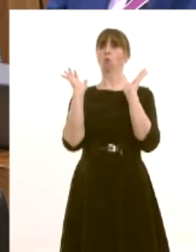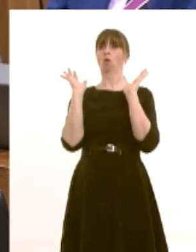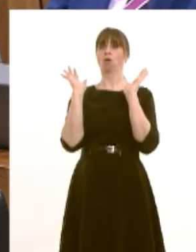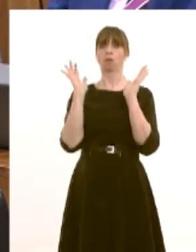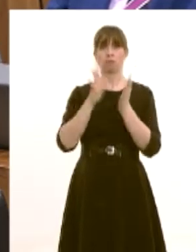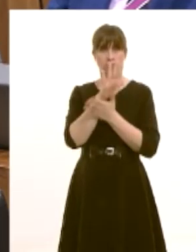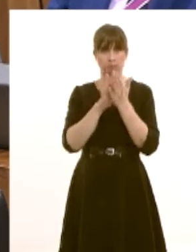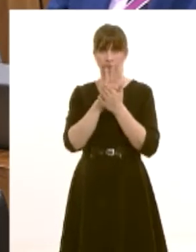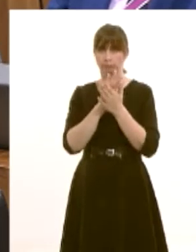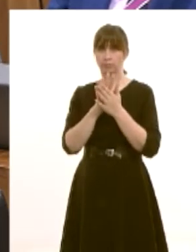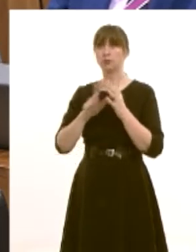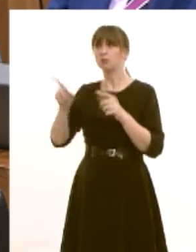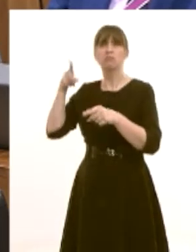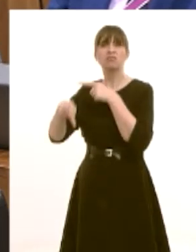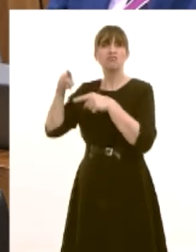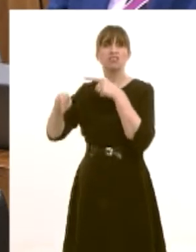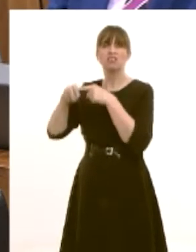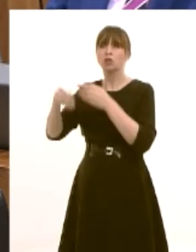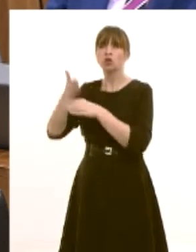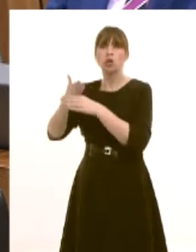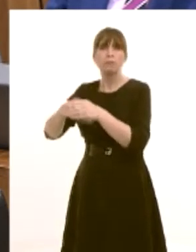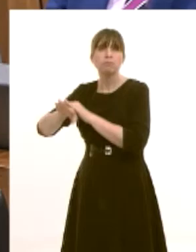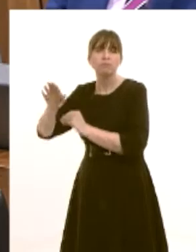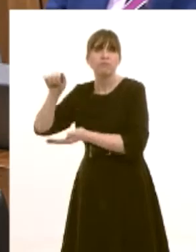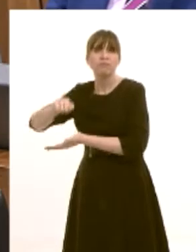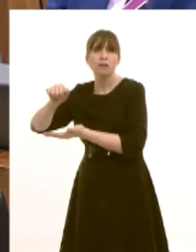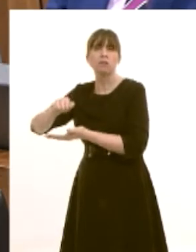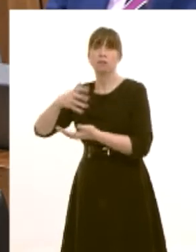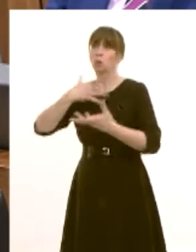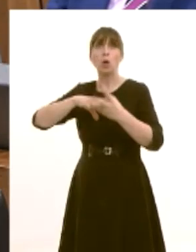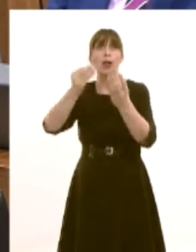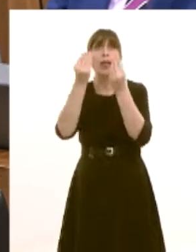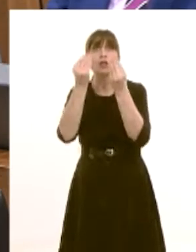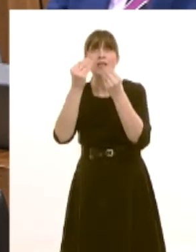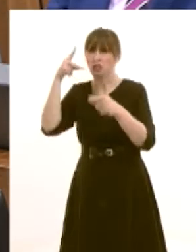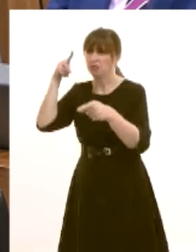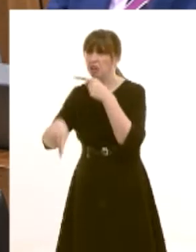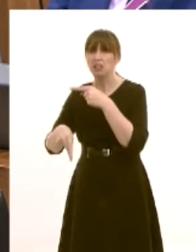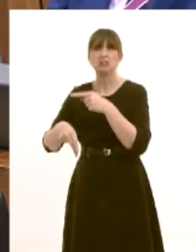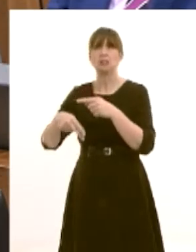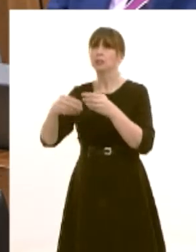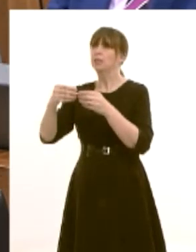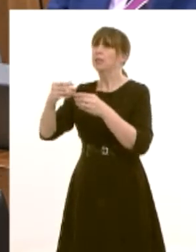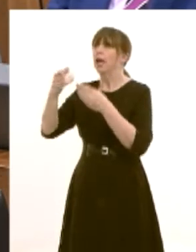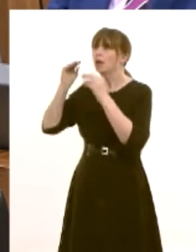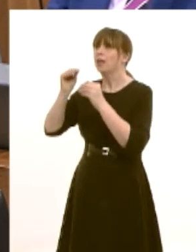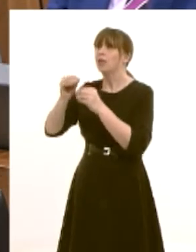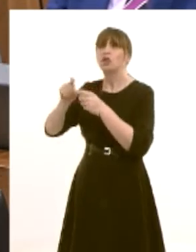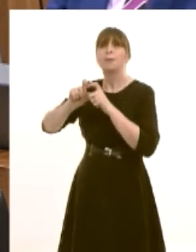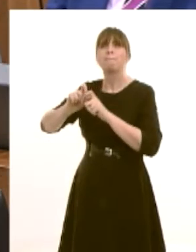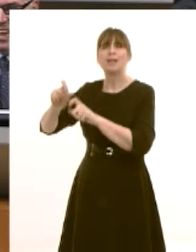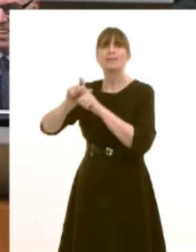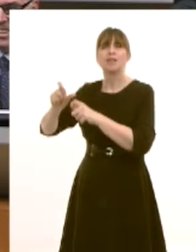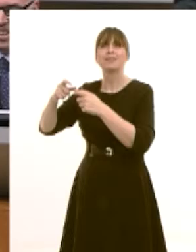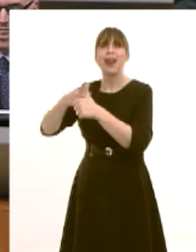with their cutting of the future jobs fund the cutting of support for those who want education the cutting of the education maintenance allowance ensuring